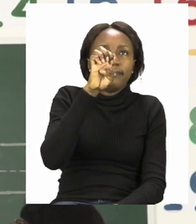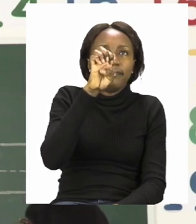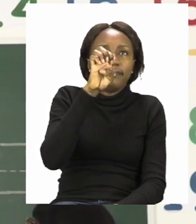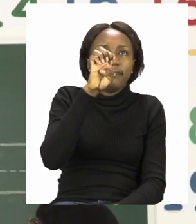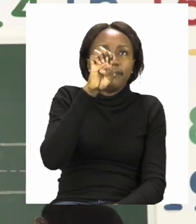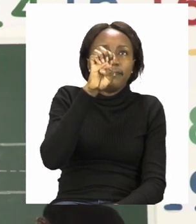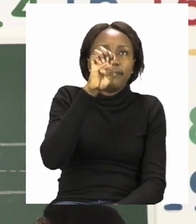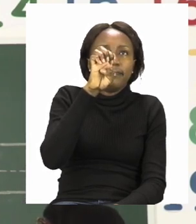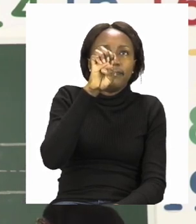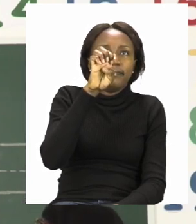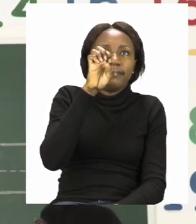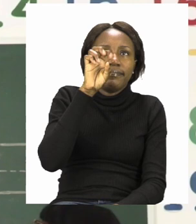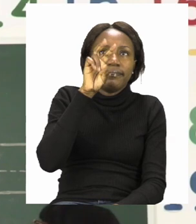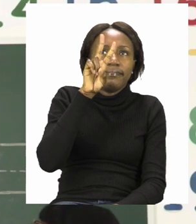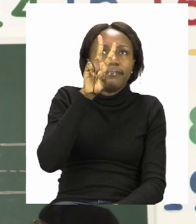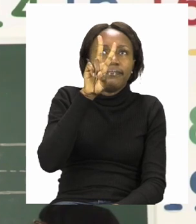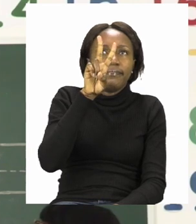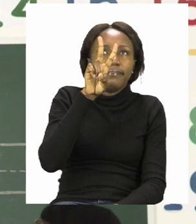and a V.